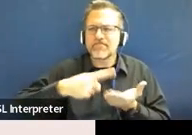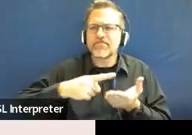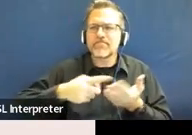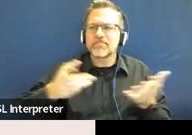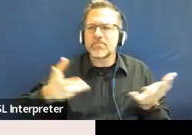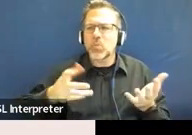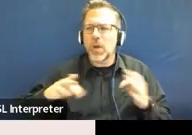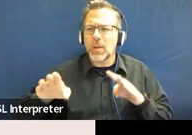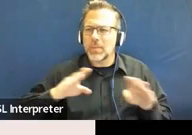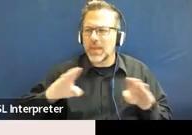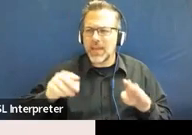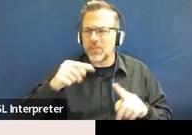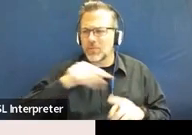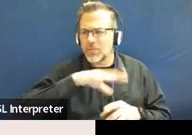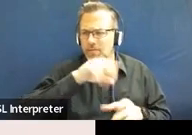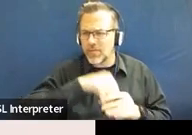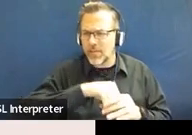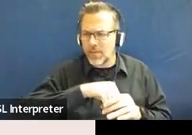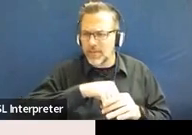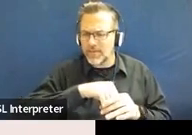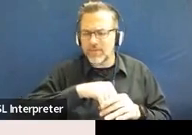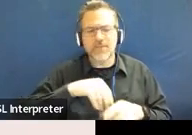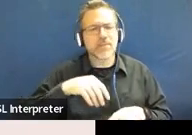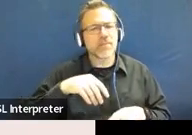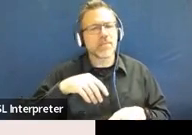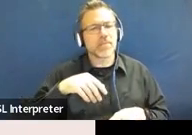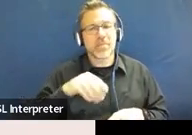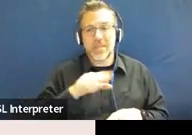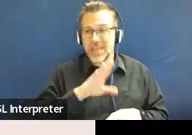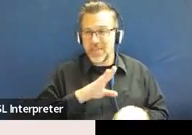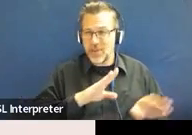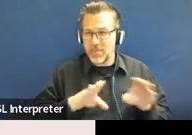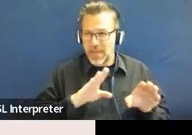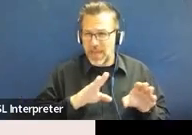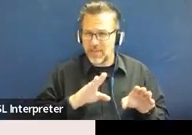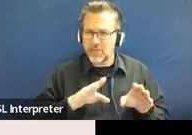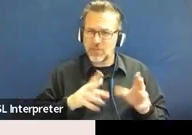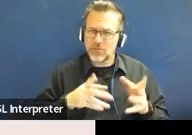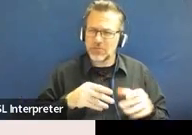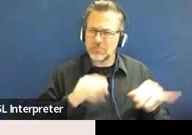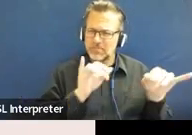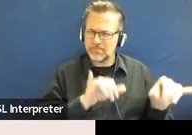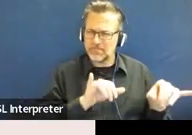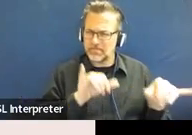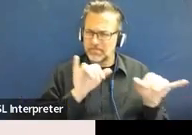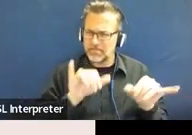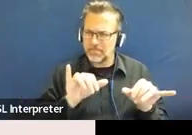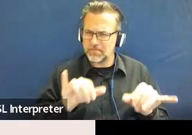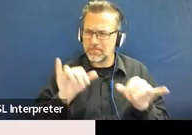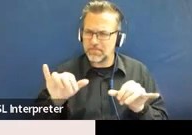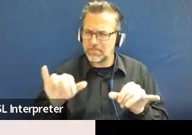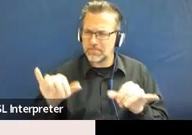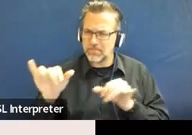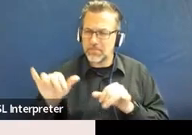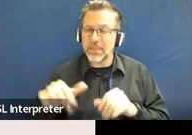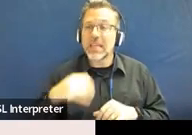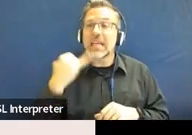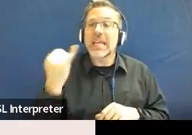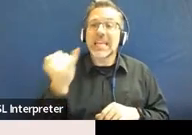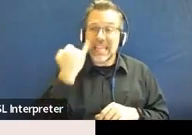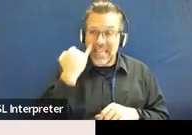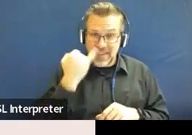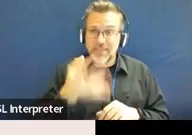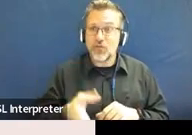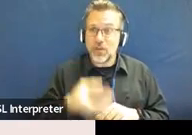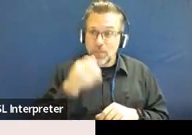this process. And are they, do they constitute a pattern? Because a series of removals that total more than